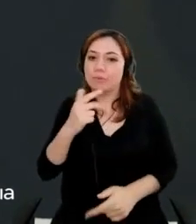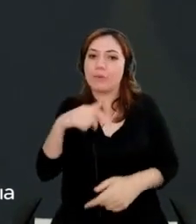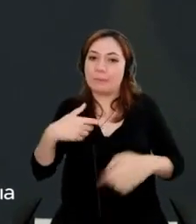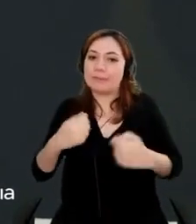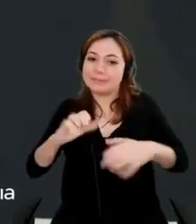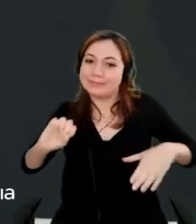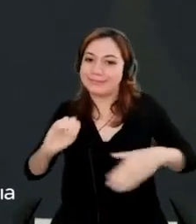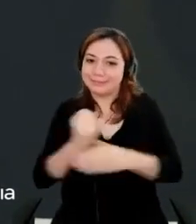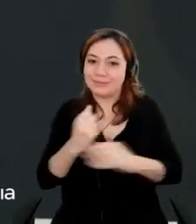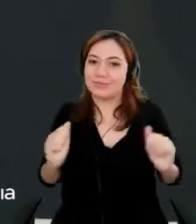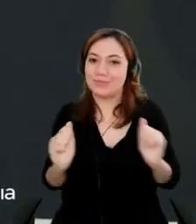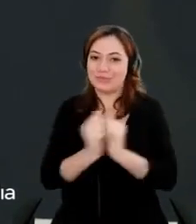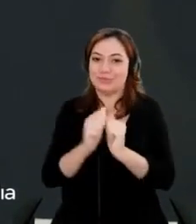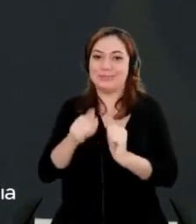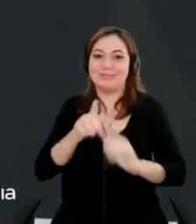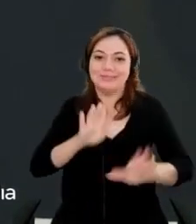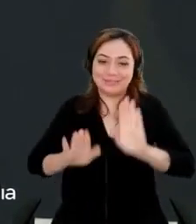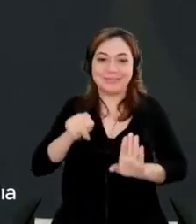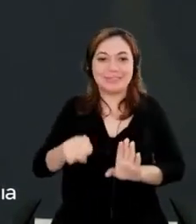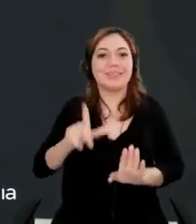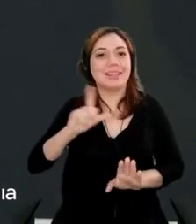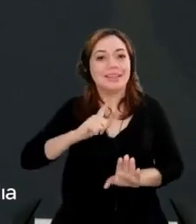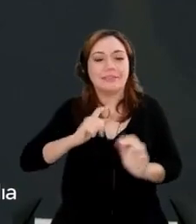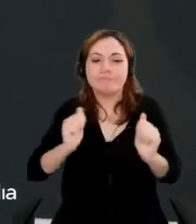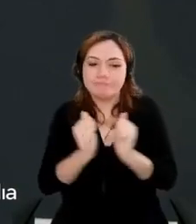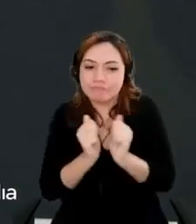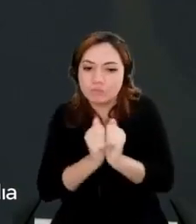very streamlined approach and everybody works with each other.